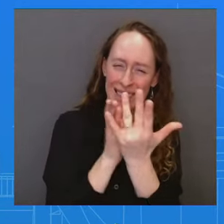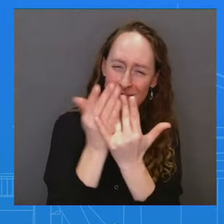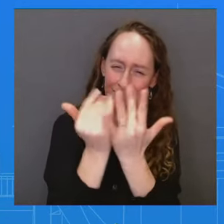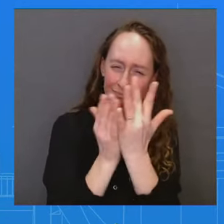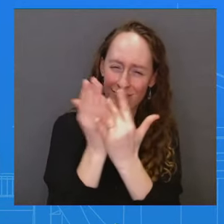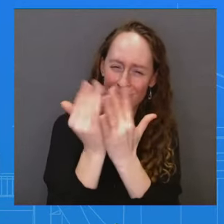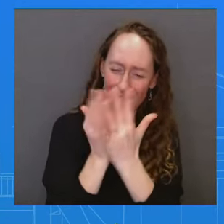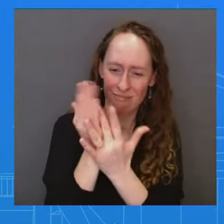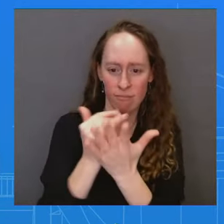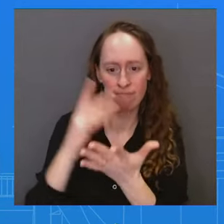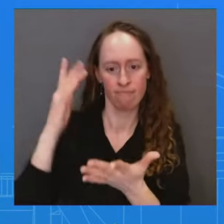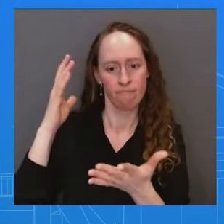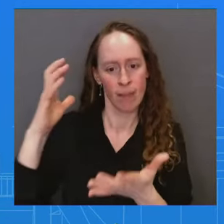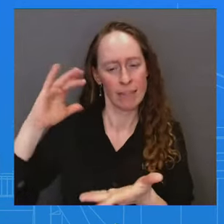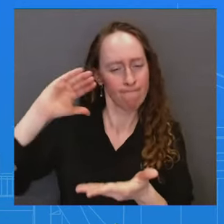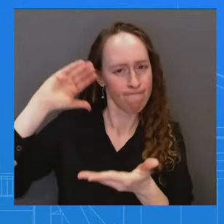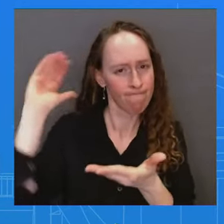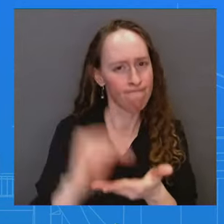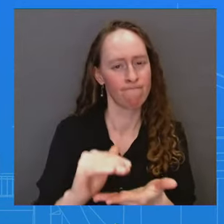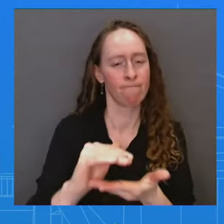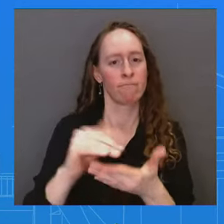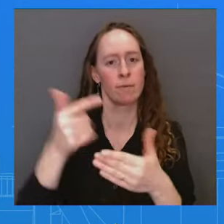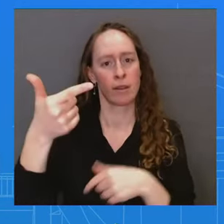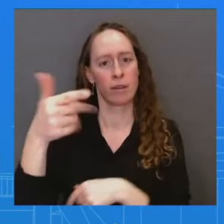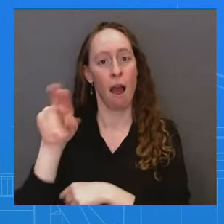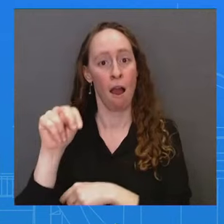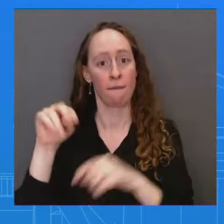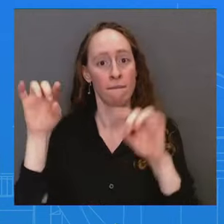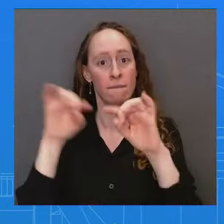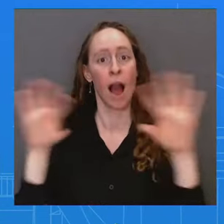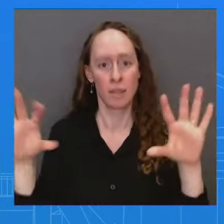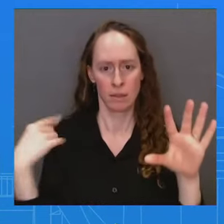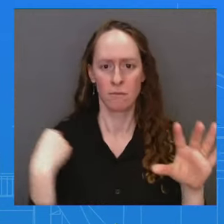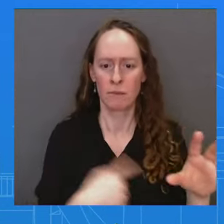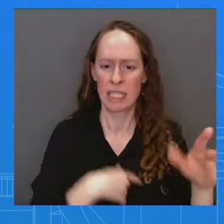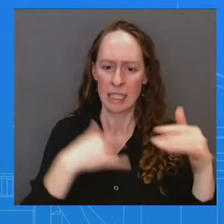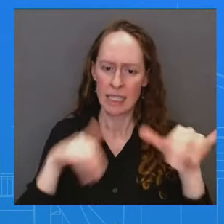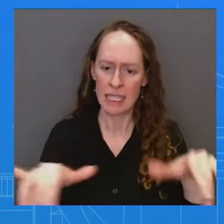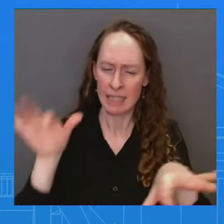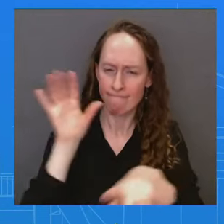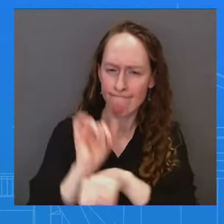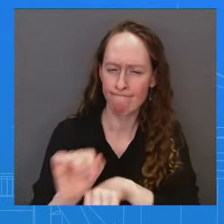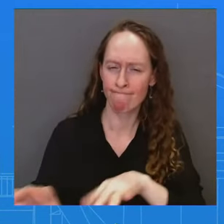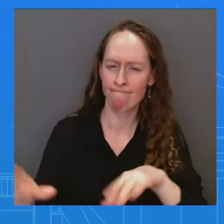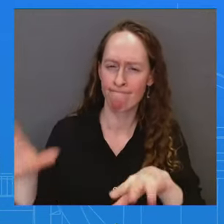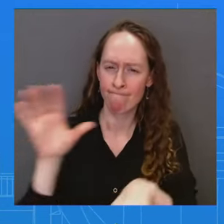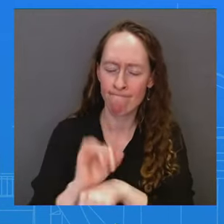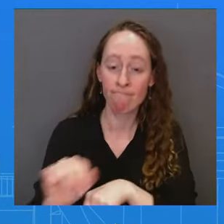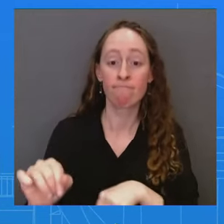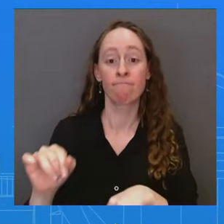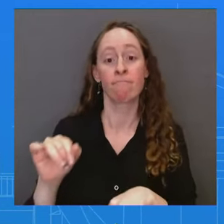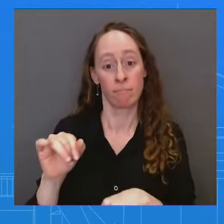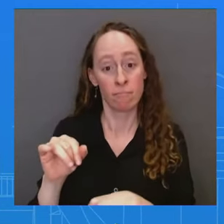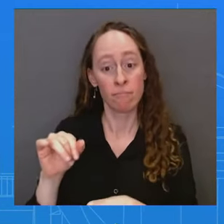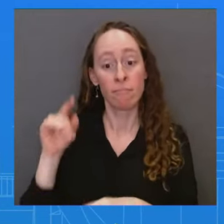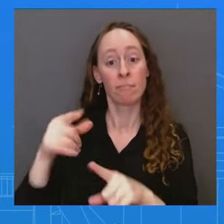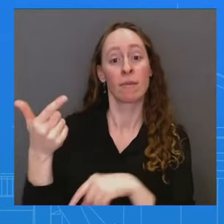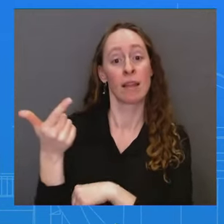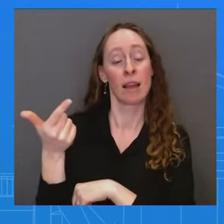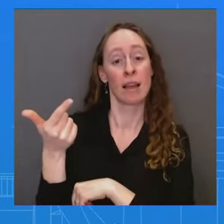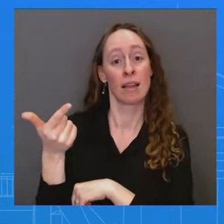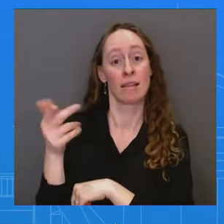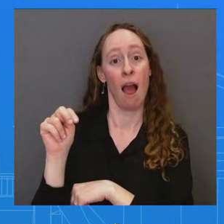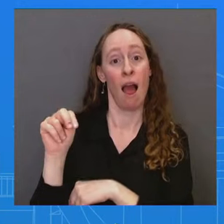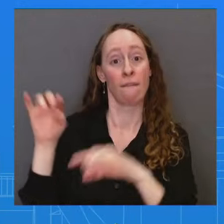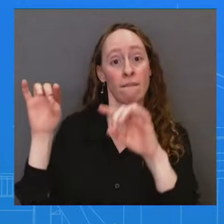important. We are going to work. One of the, one of the charges of the gun violence office here at the White House is to work with localities, is to work with states